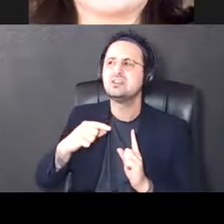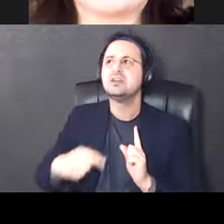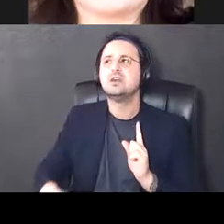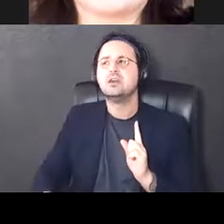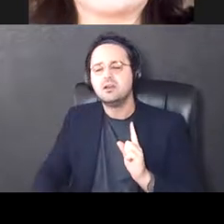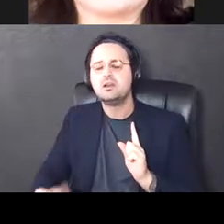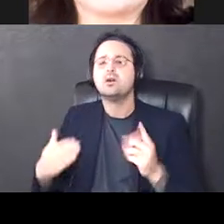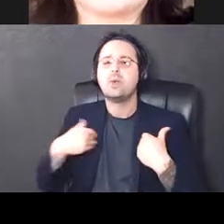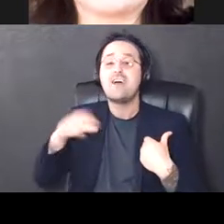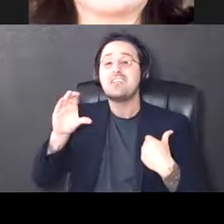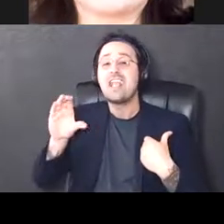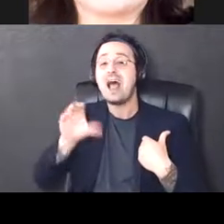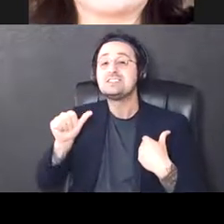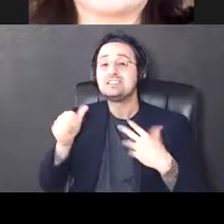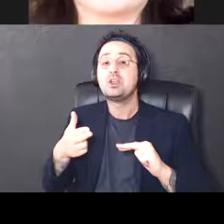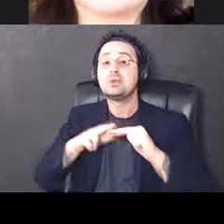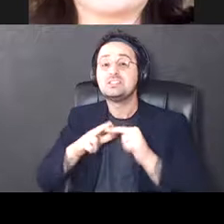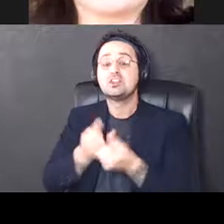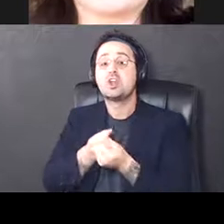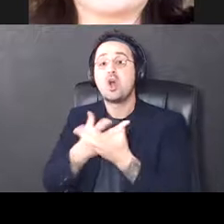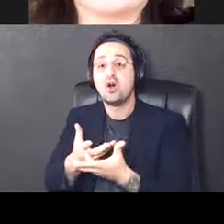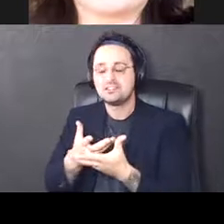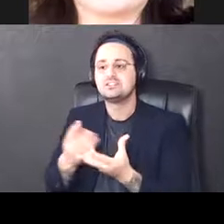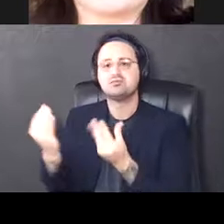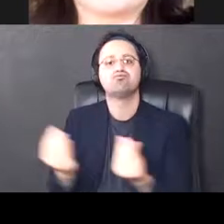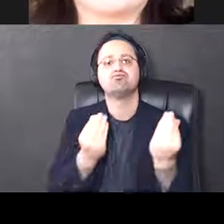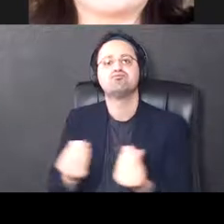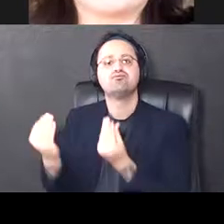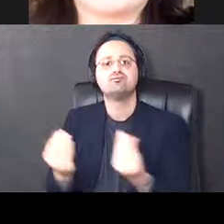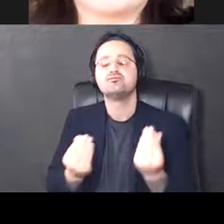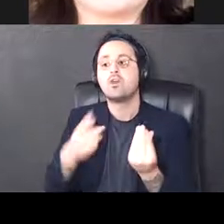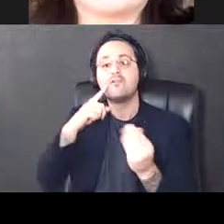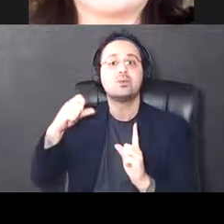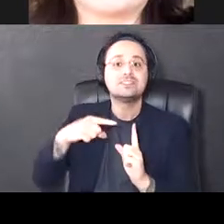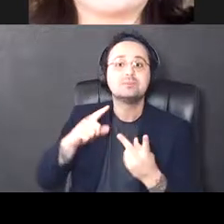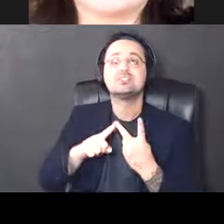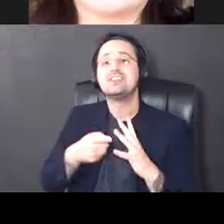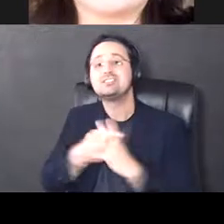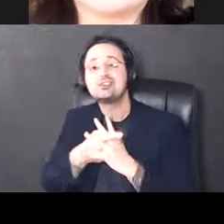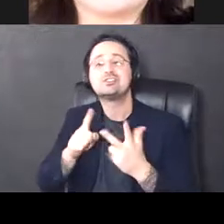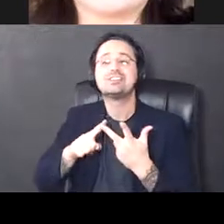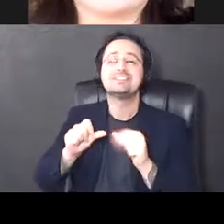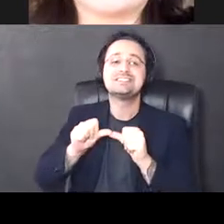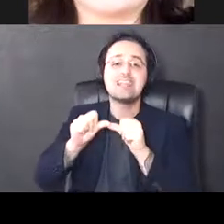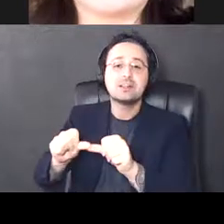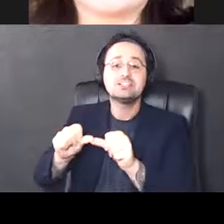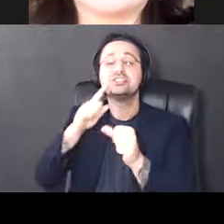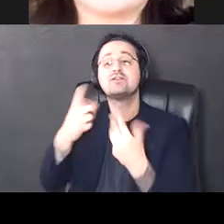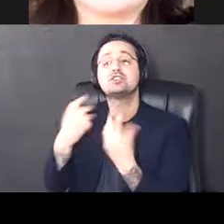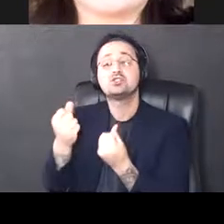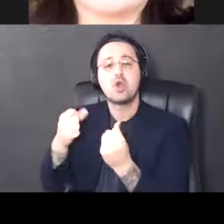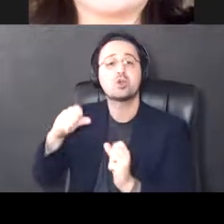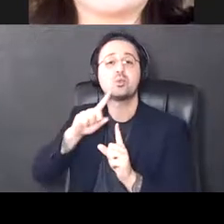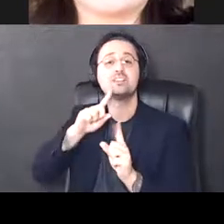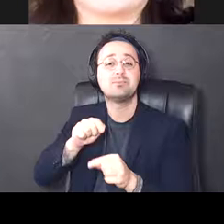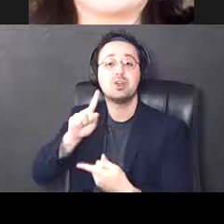get calcium increases that drive phosphorylation of the AMPA receptors and insertion and stabilization so that we get a stronger response